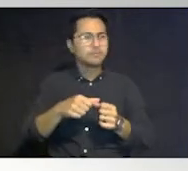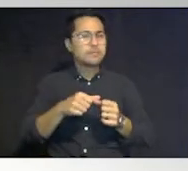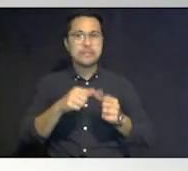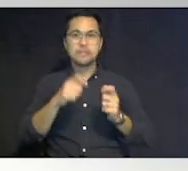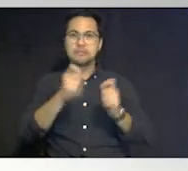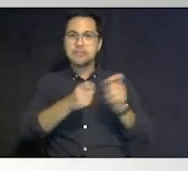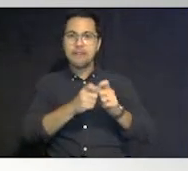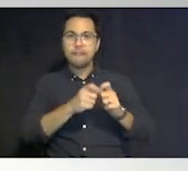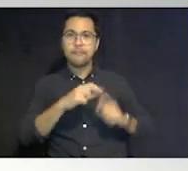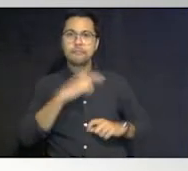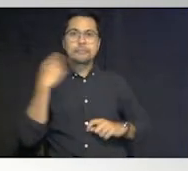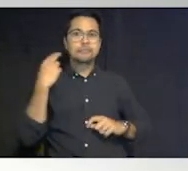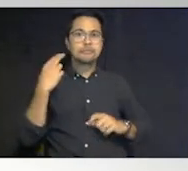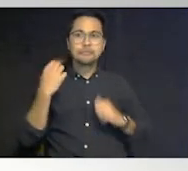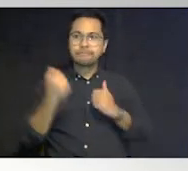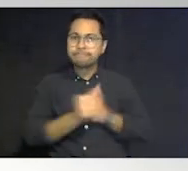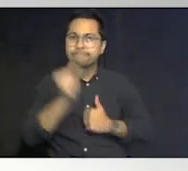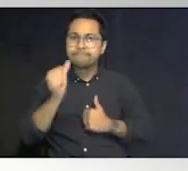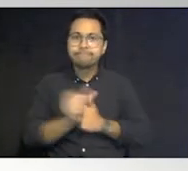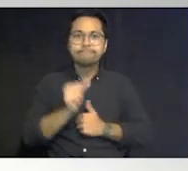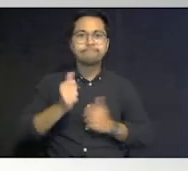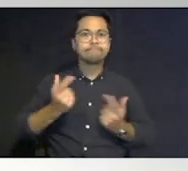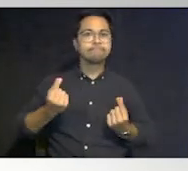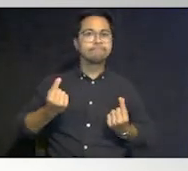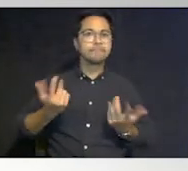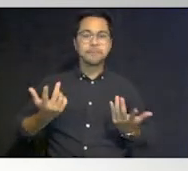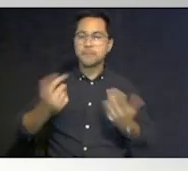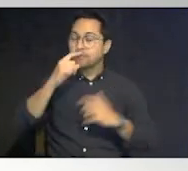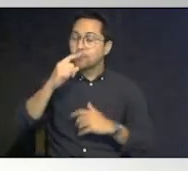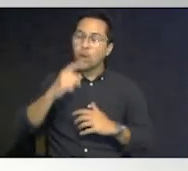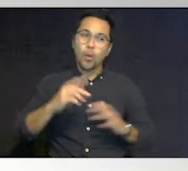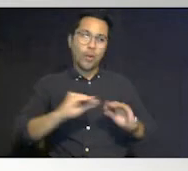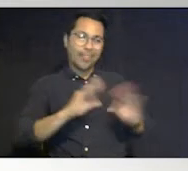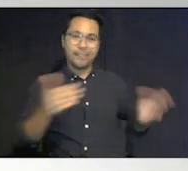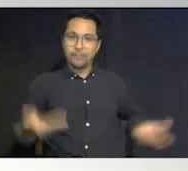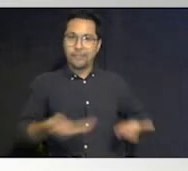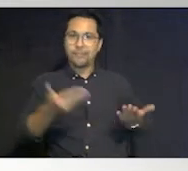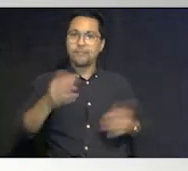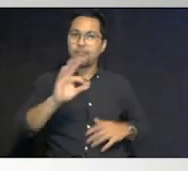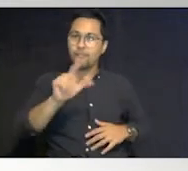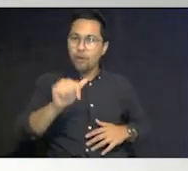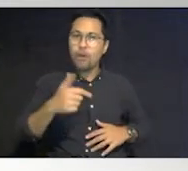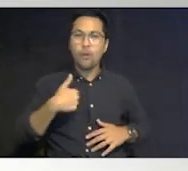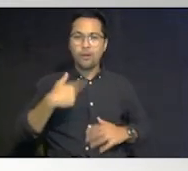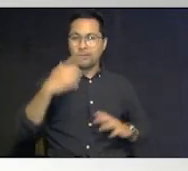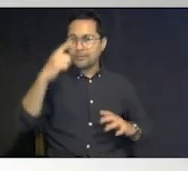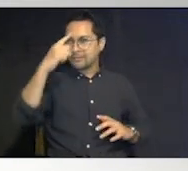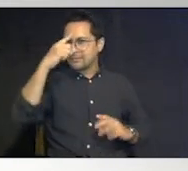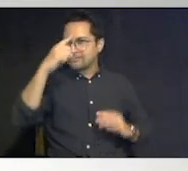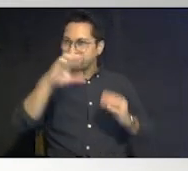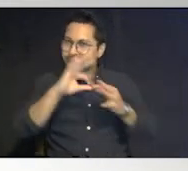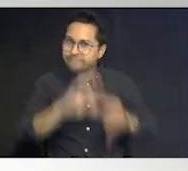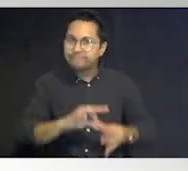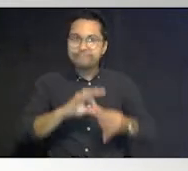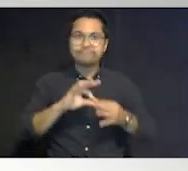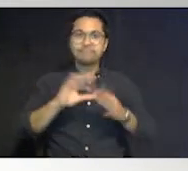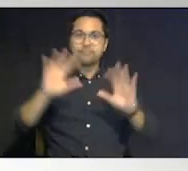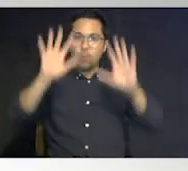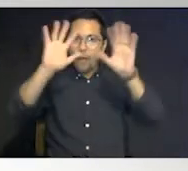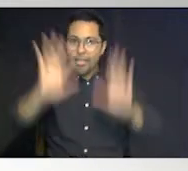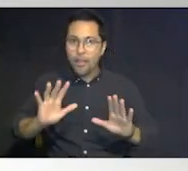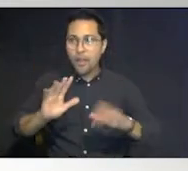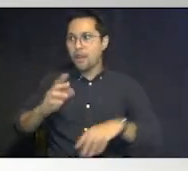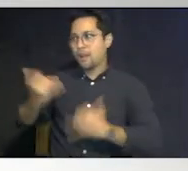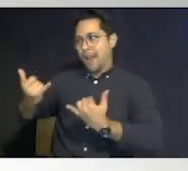as Karen pointed out clearly in Florida we think a lot about hurricanes and weather events and now we all have a pandemic